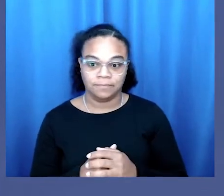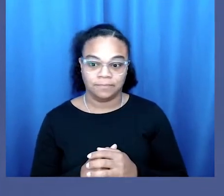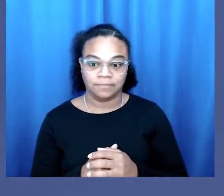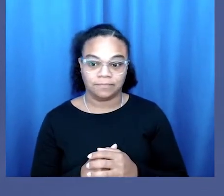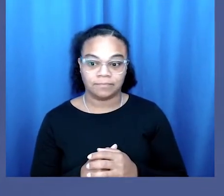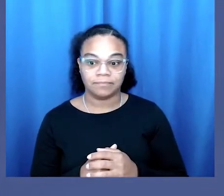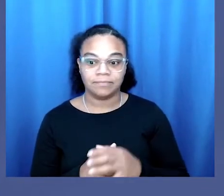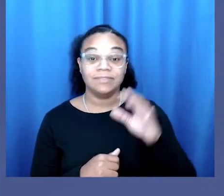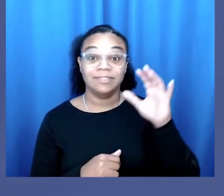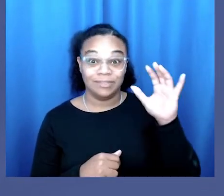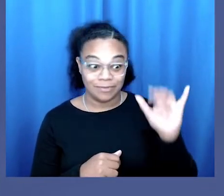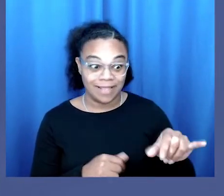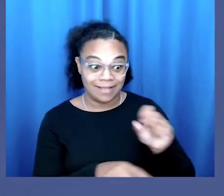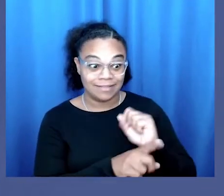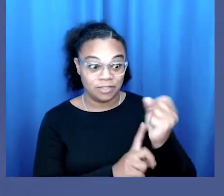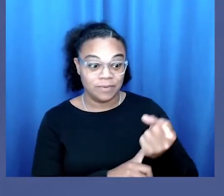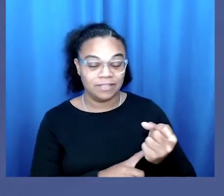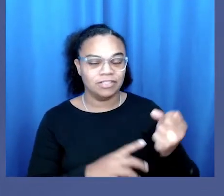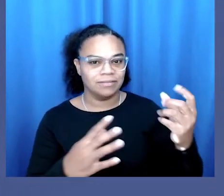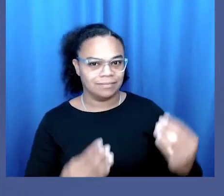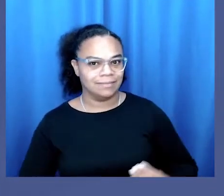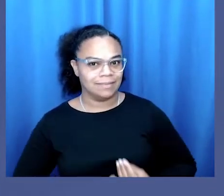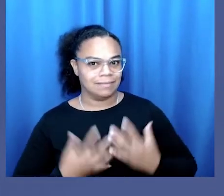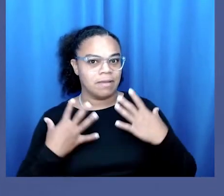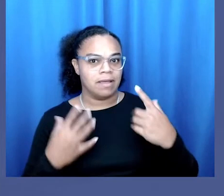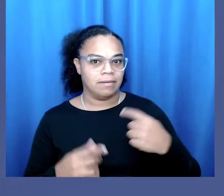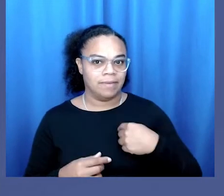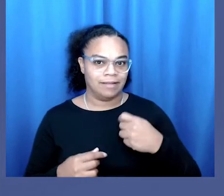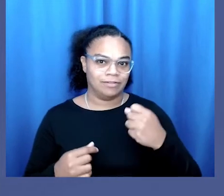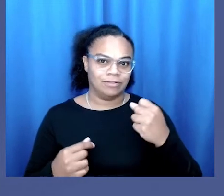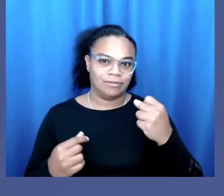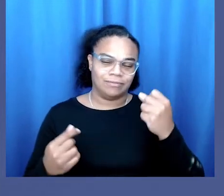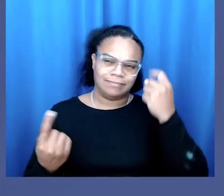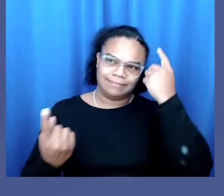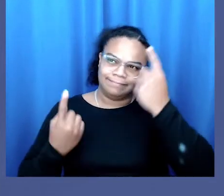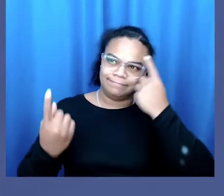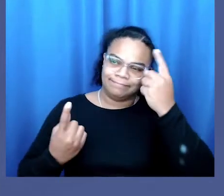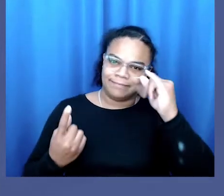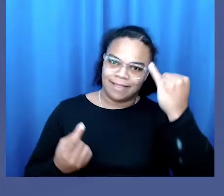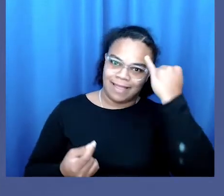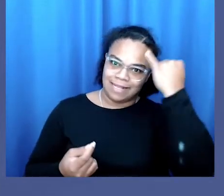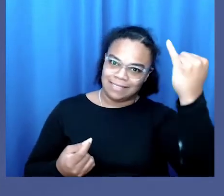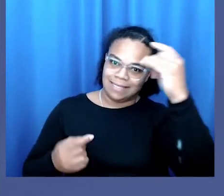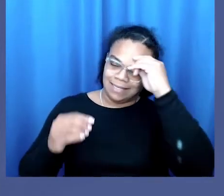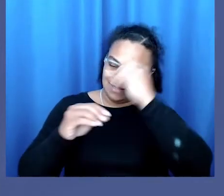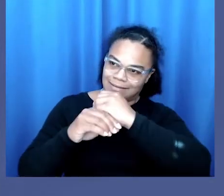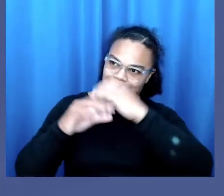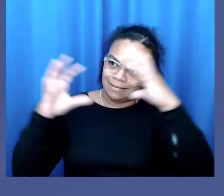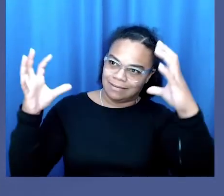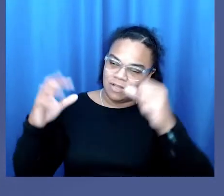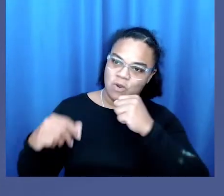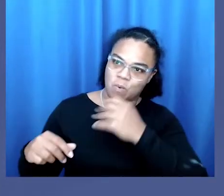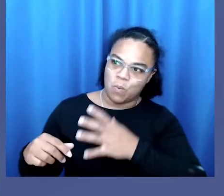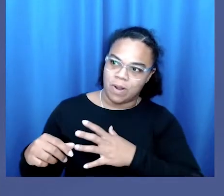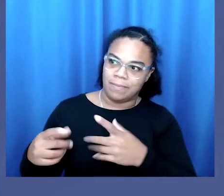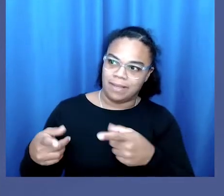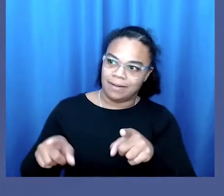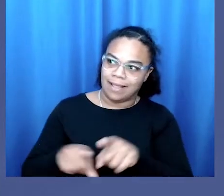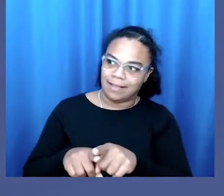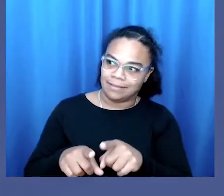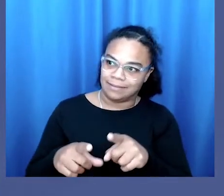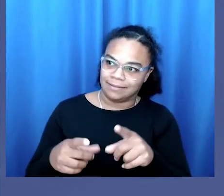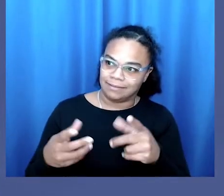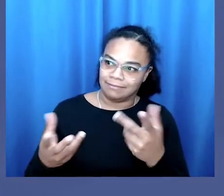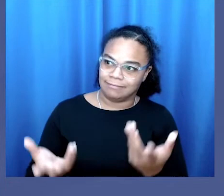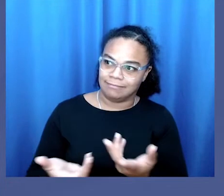what prompted me to look at the idea of women as like